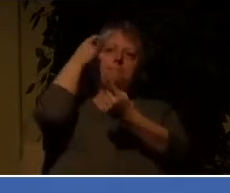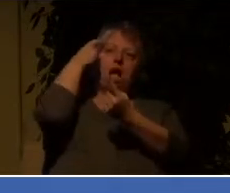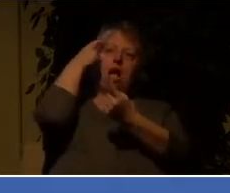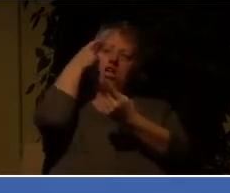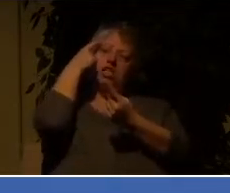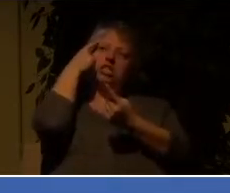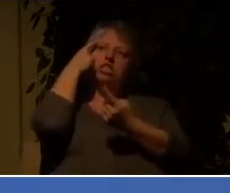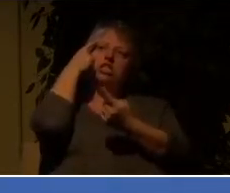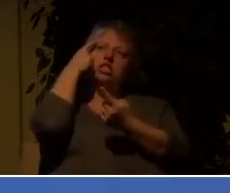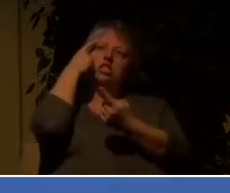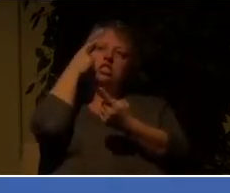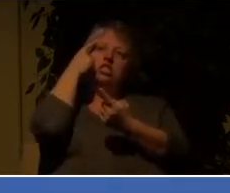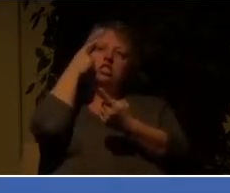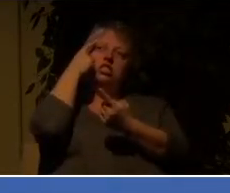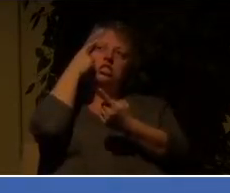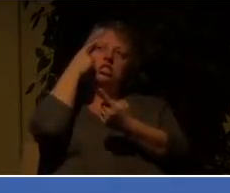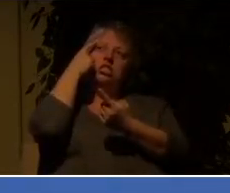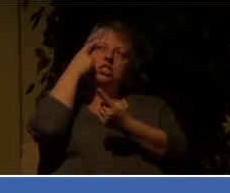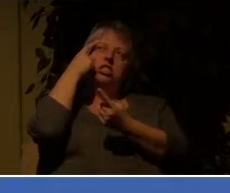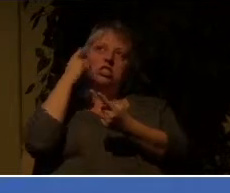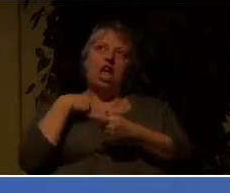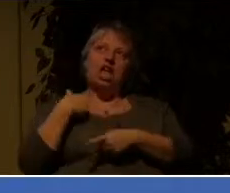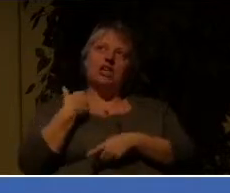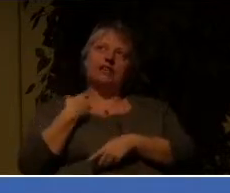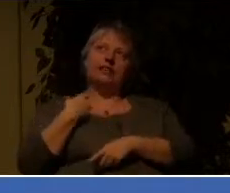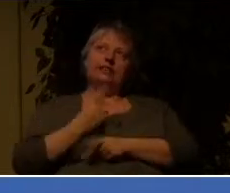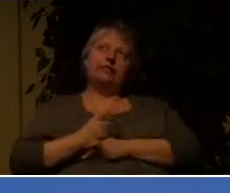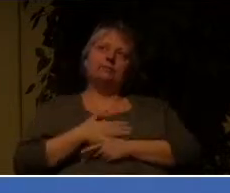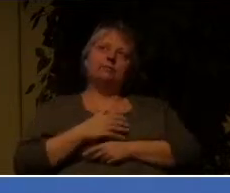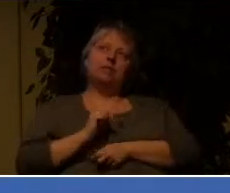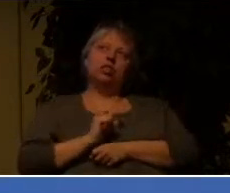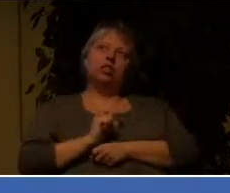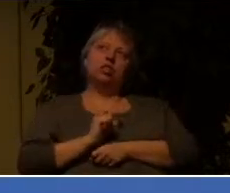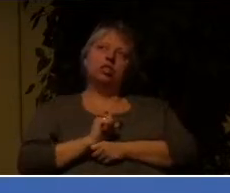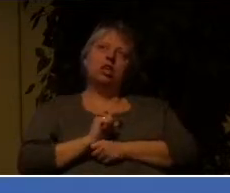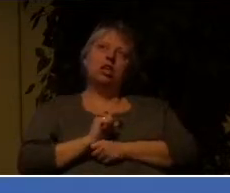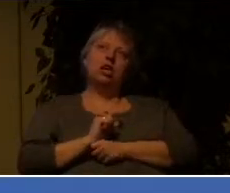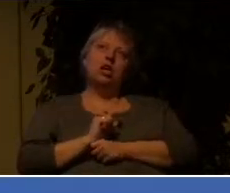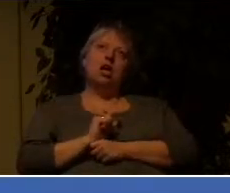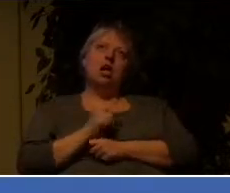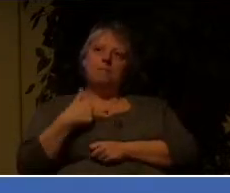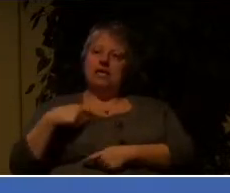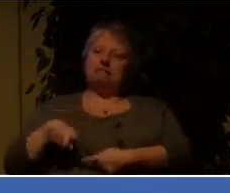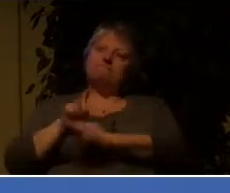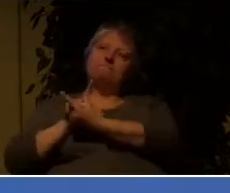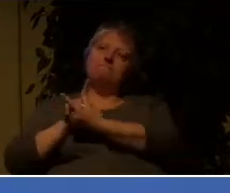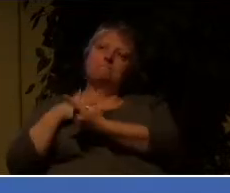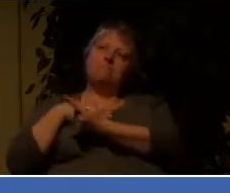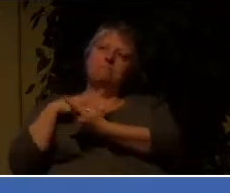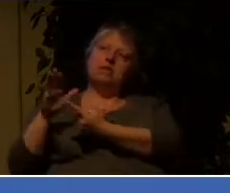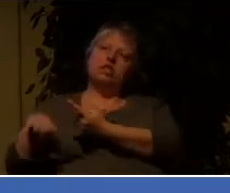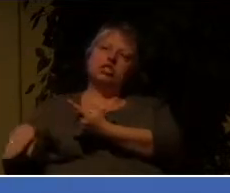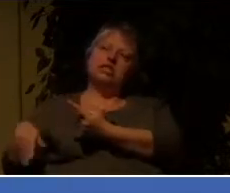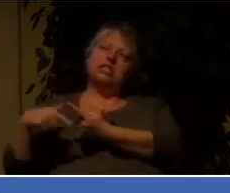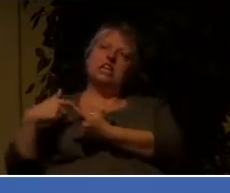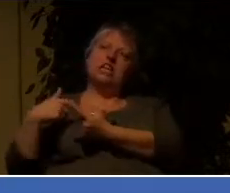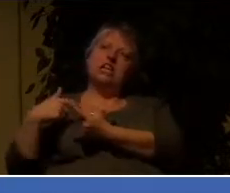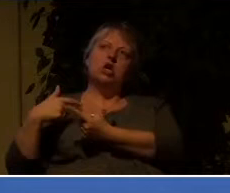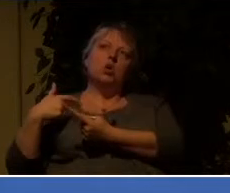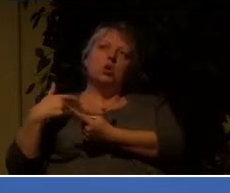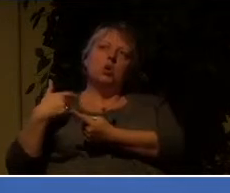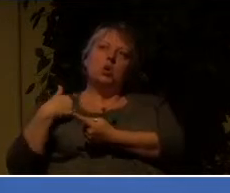If I stand up against my children, as I said earlier, they will hate me or like somebody else more than me.